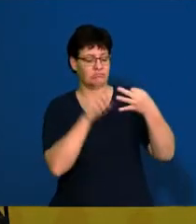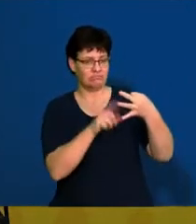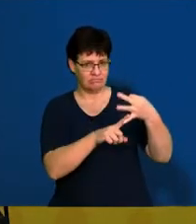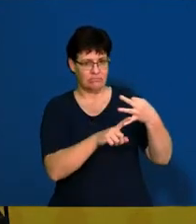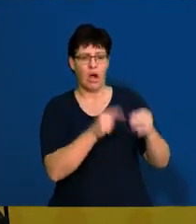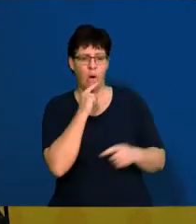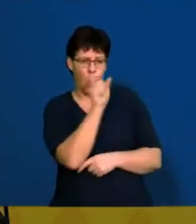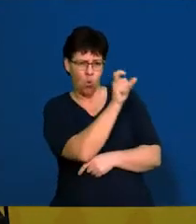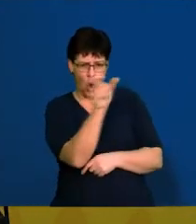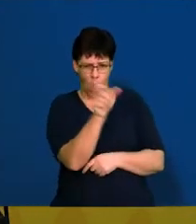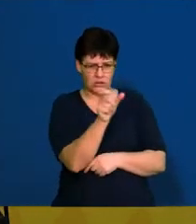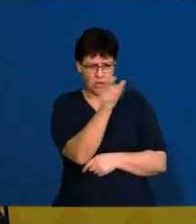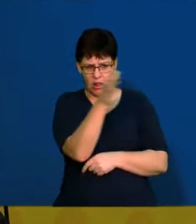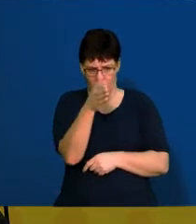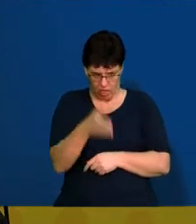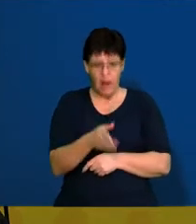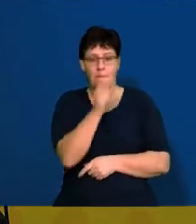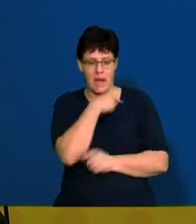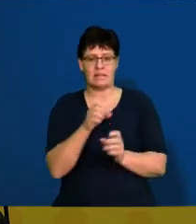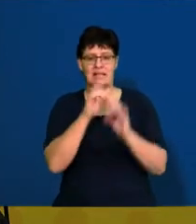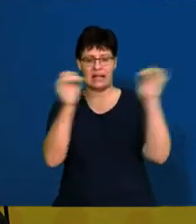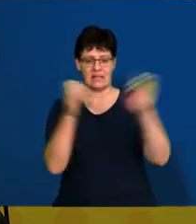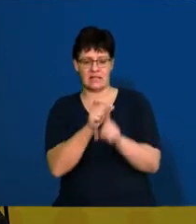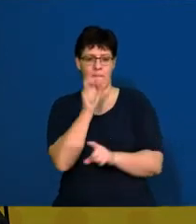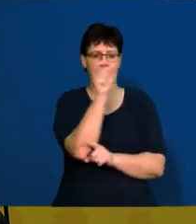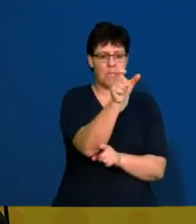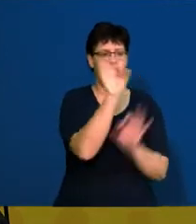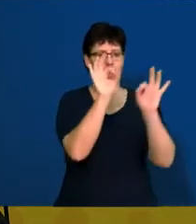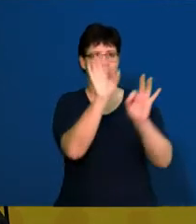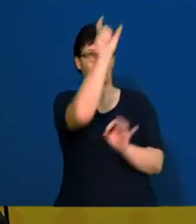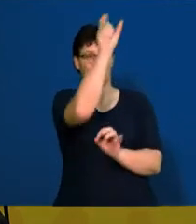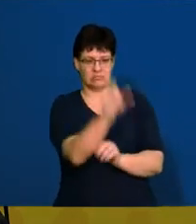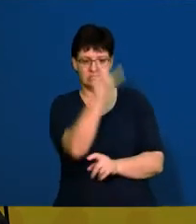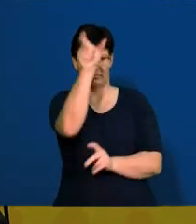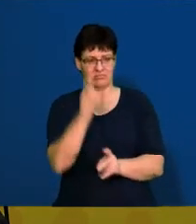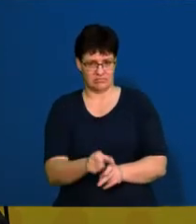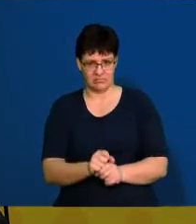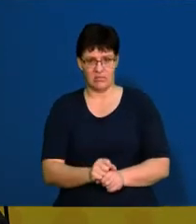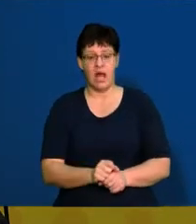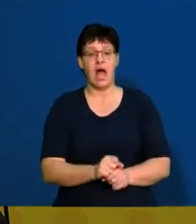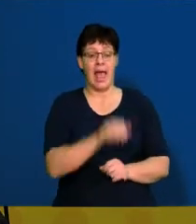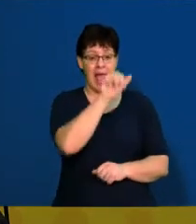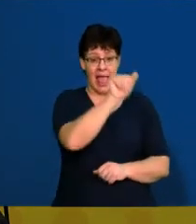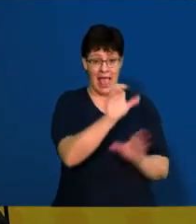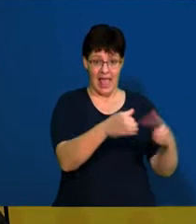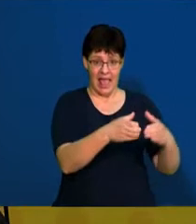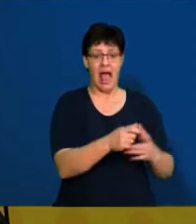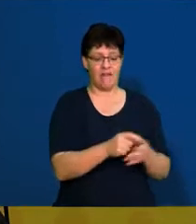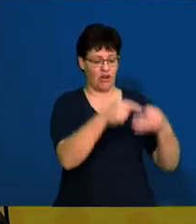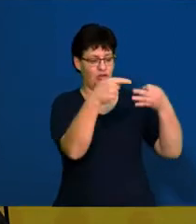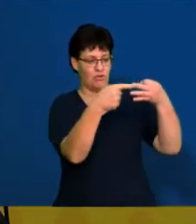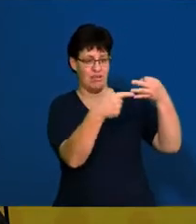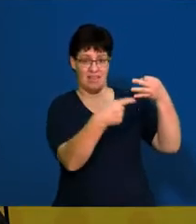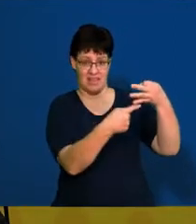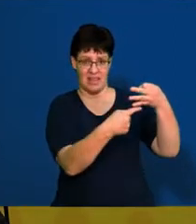correct word for a particular sentence. So, there will be three sub-questions in section A. There will be, for 10